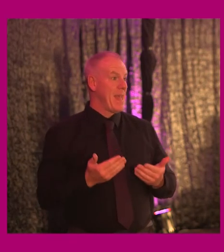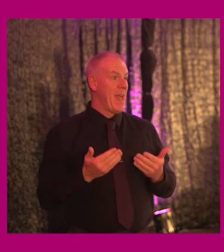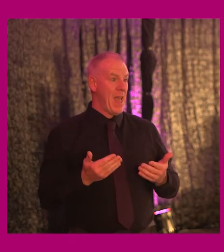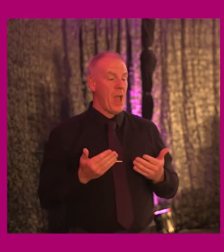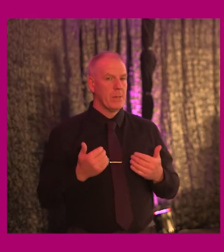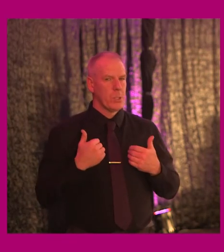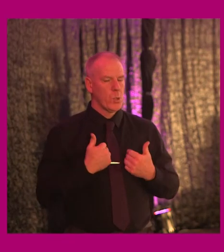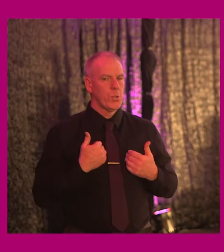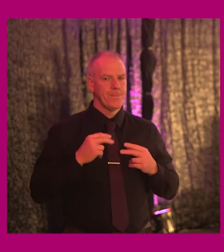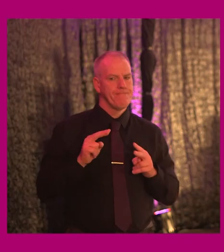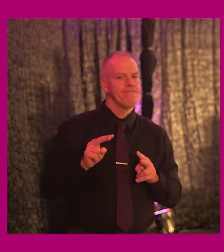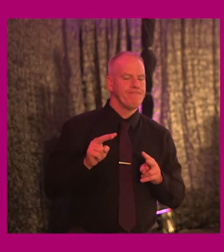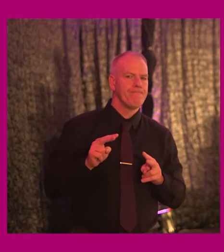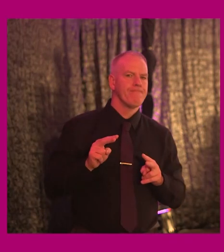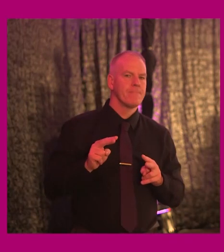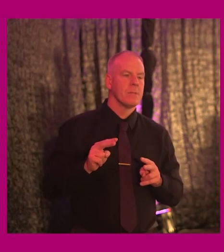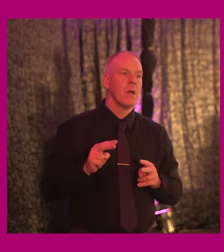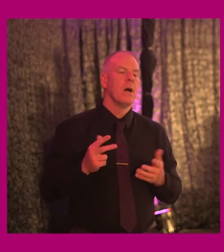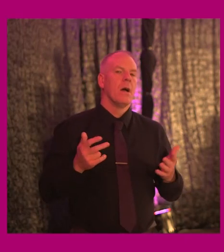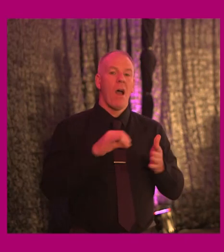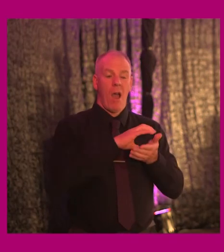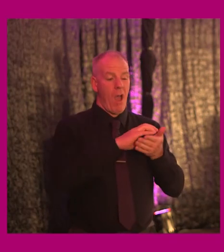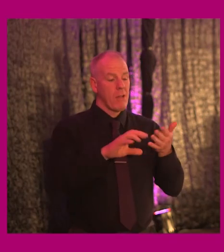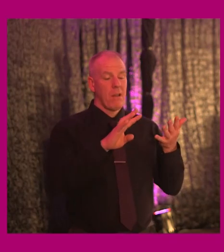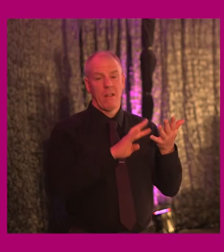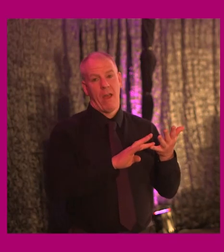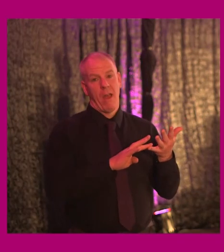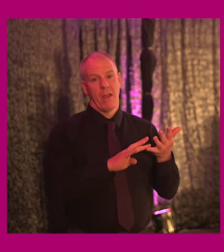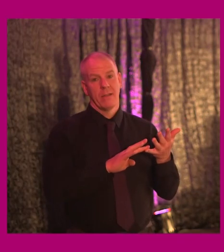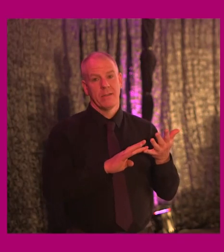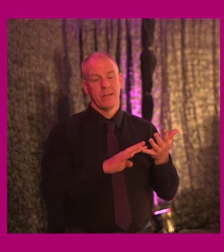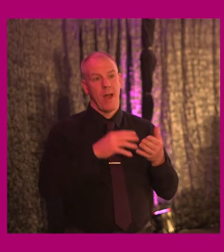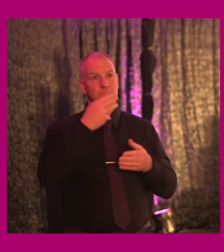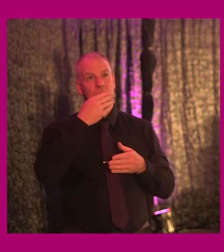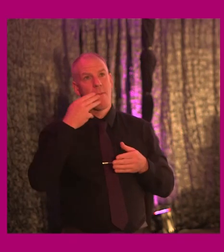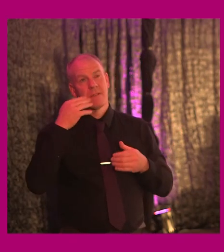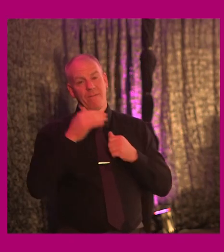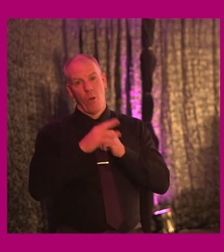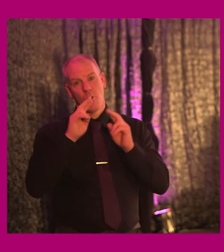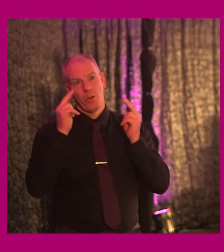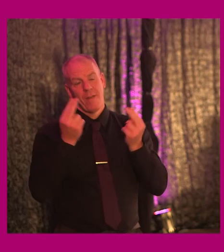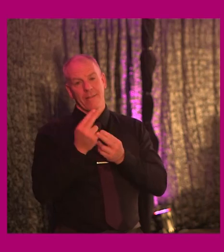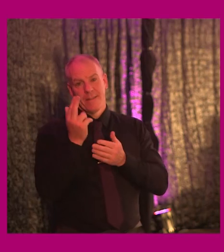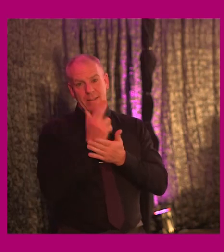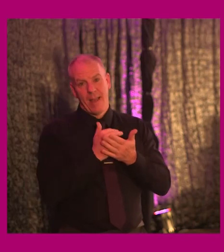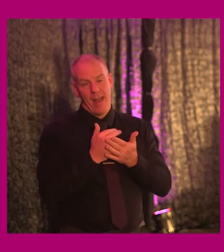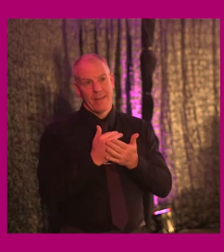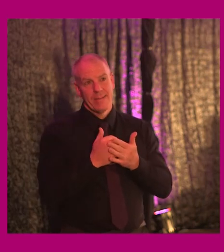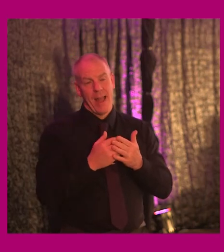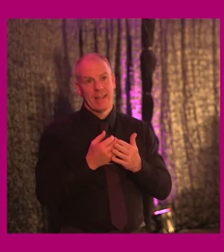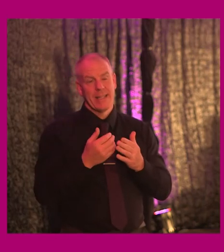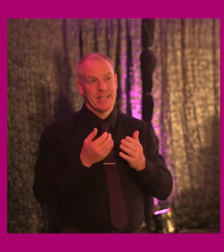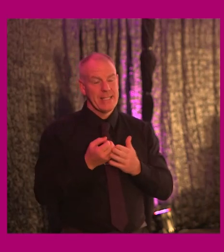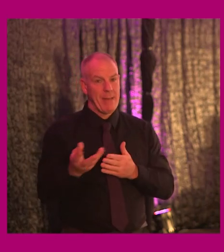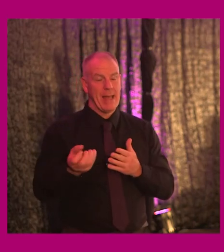I'm concerned that despite Article 9 and commitments to universal design and despite increased spending,